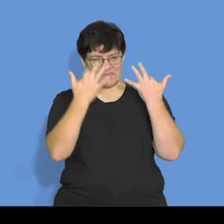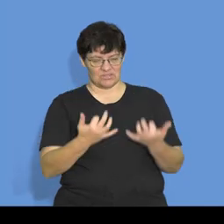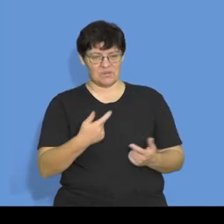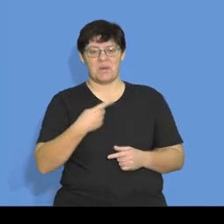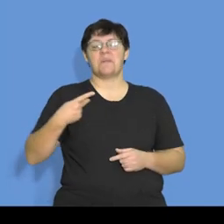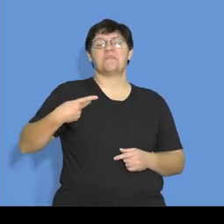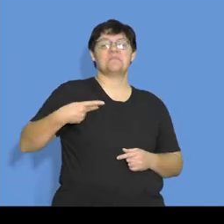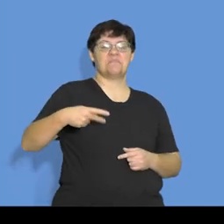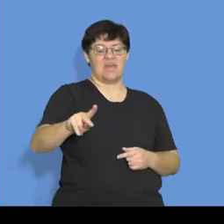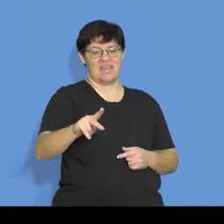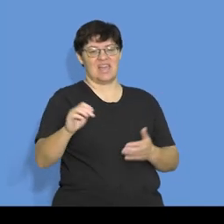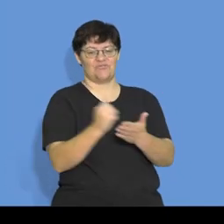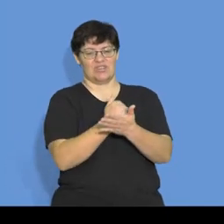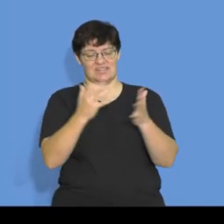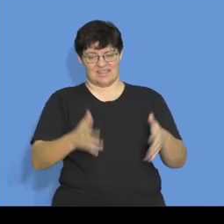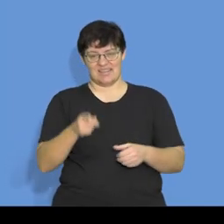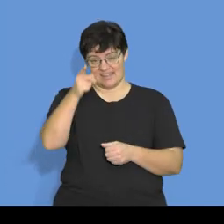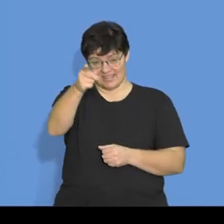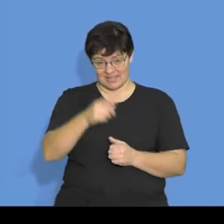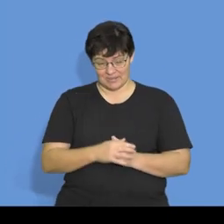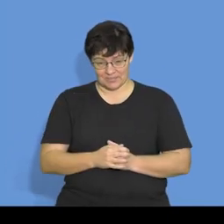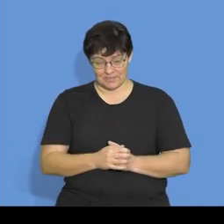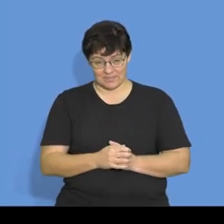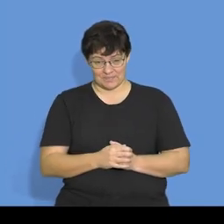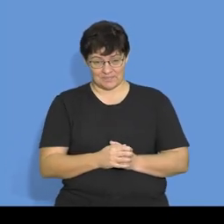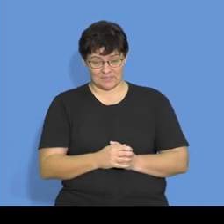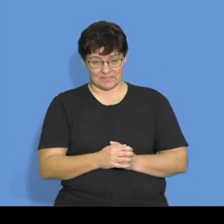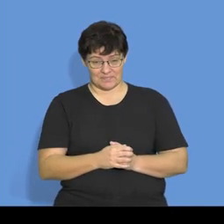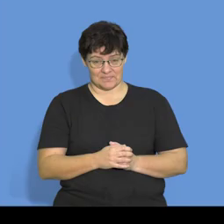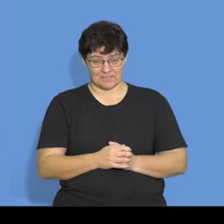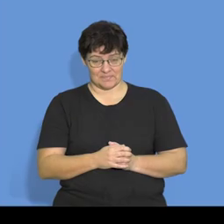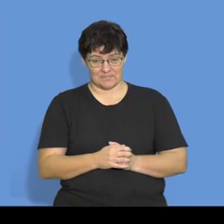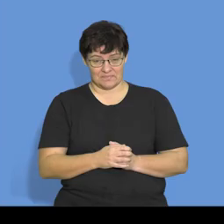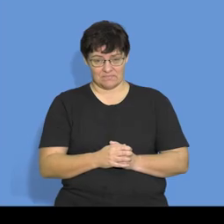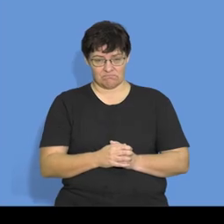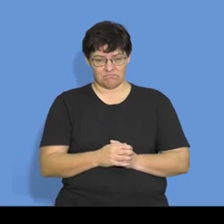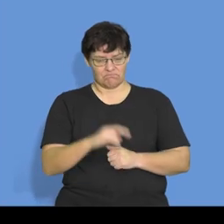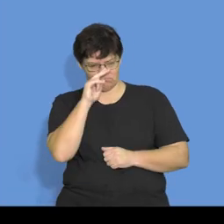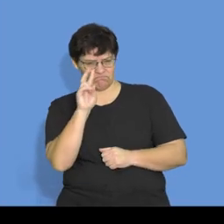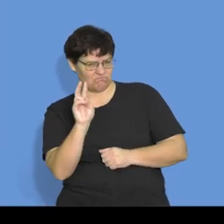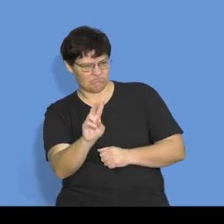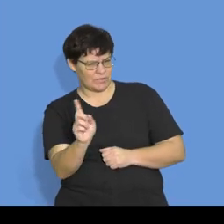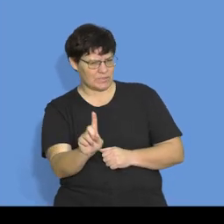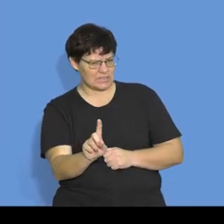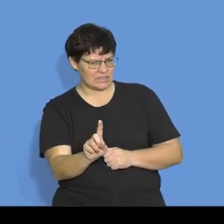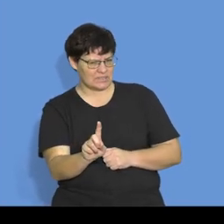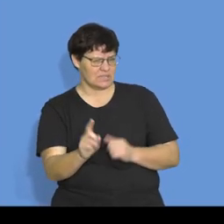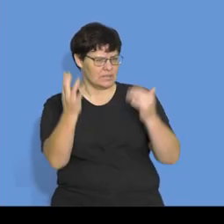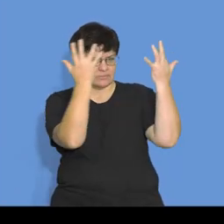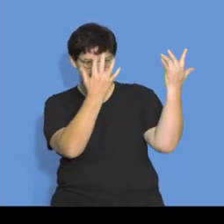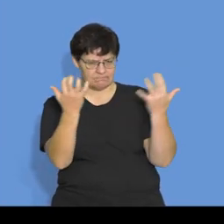to my creditor. Okay. What have you noticed? That when you are working out your